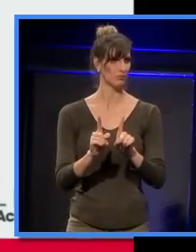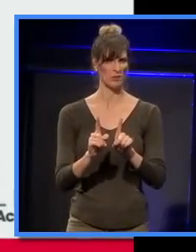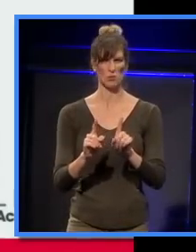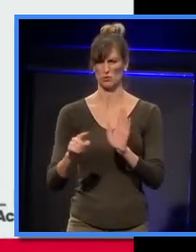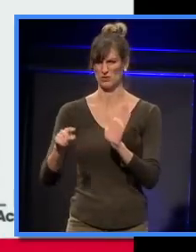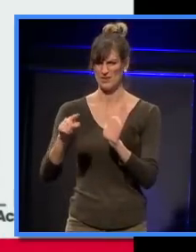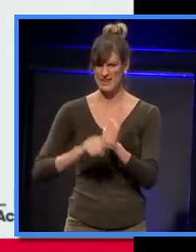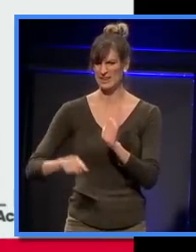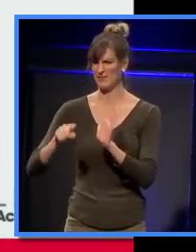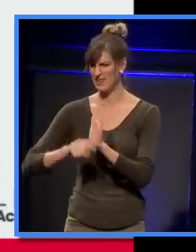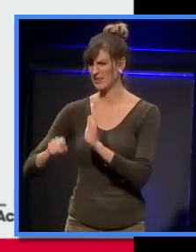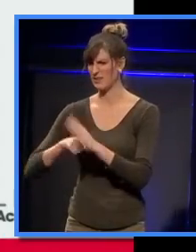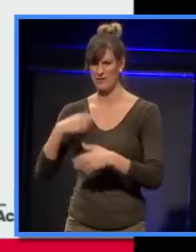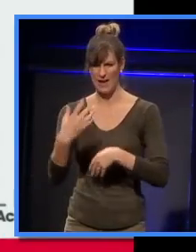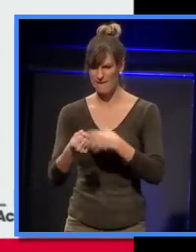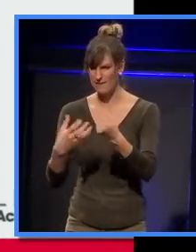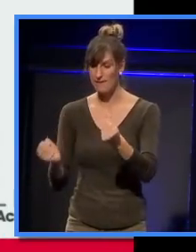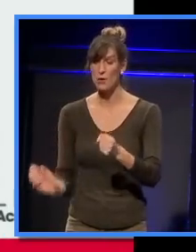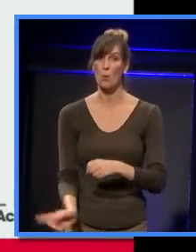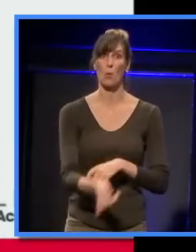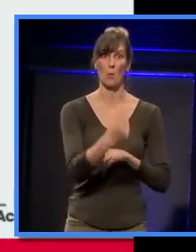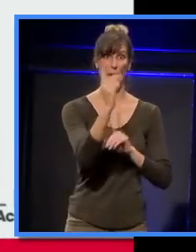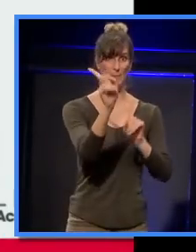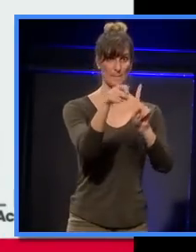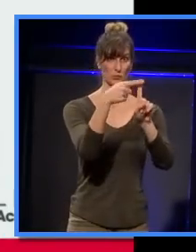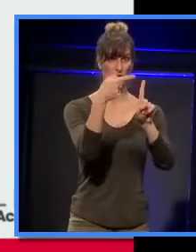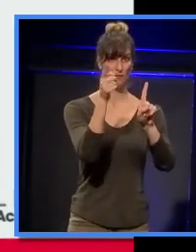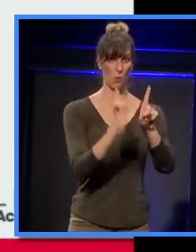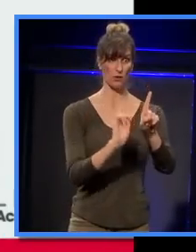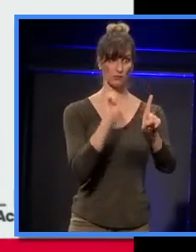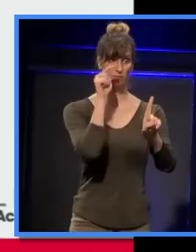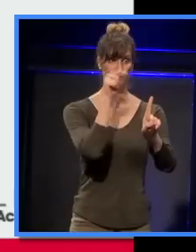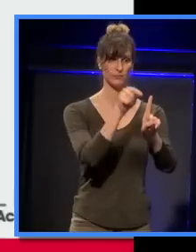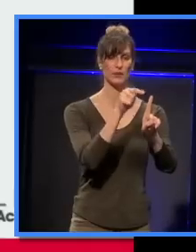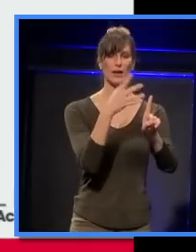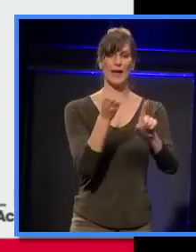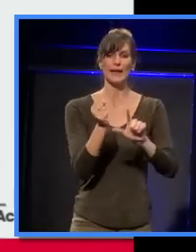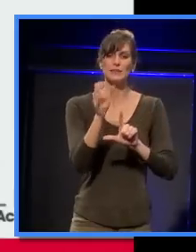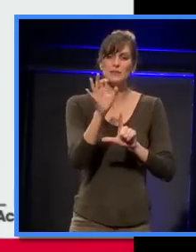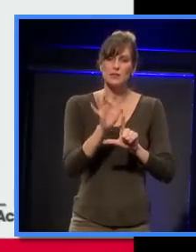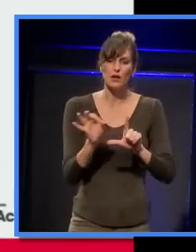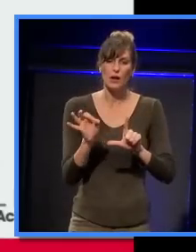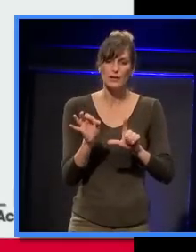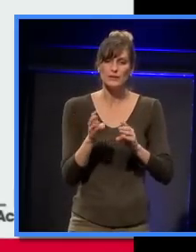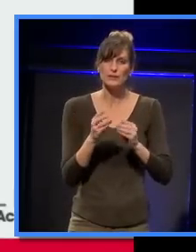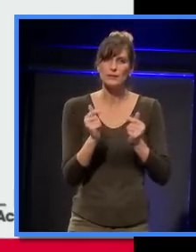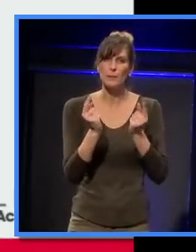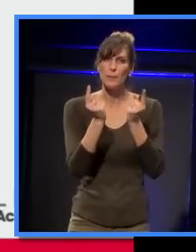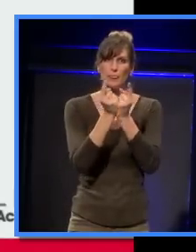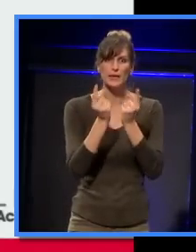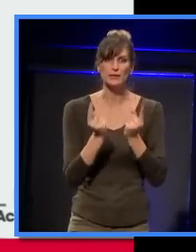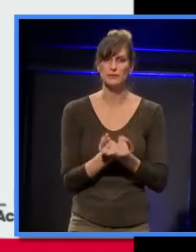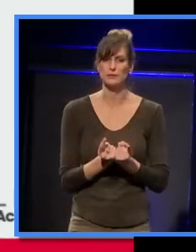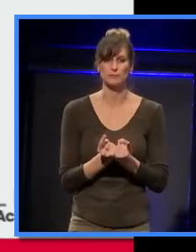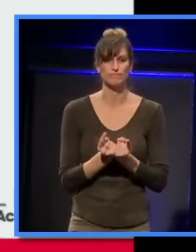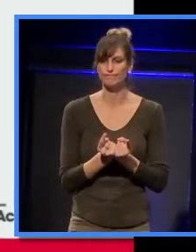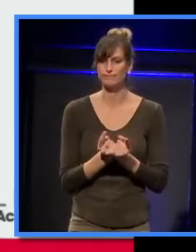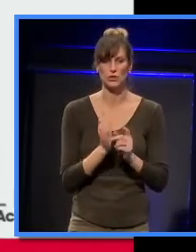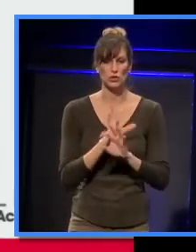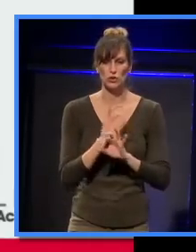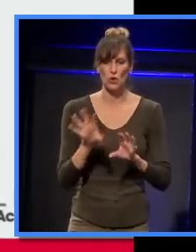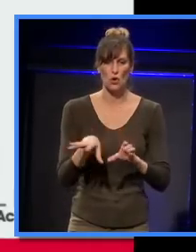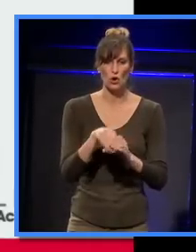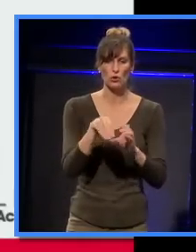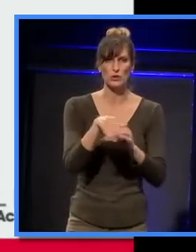I mean, we had a number of things in the design that hadn't been implemented. They were minor things, but we were, as you were always building up to these things,